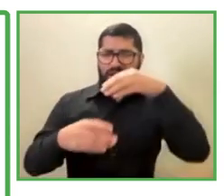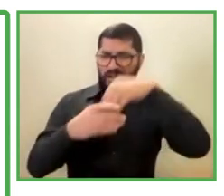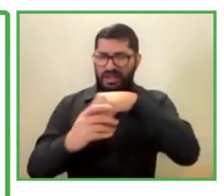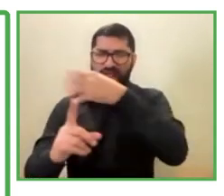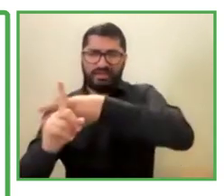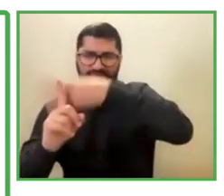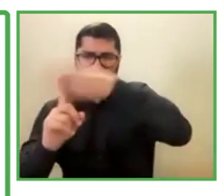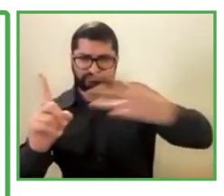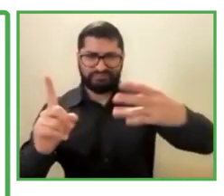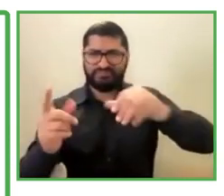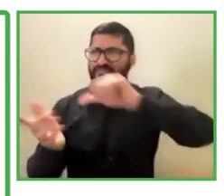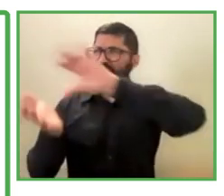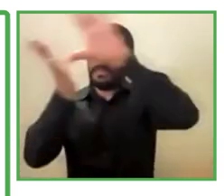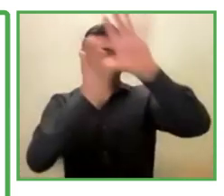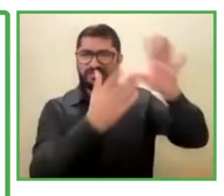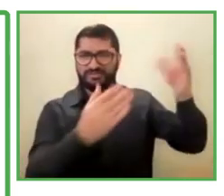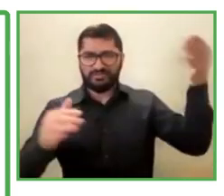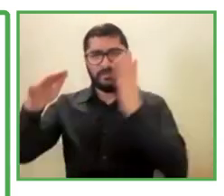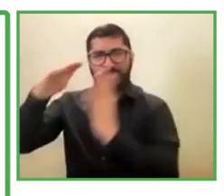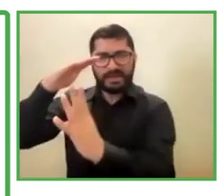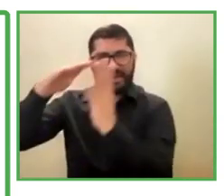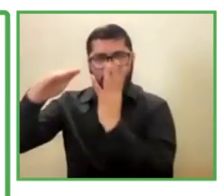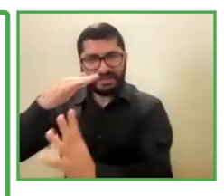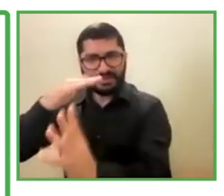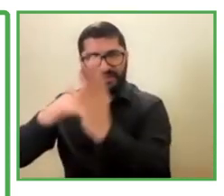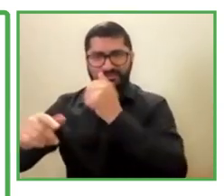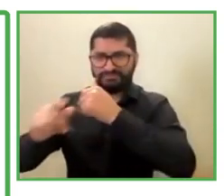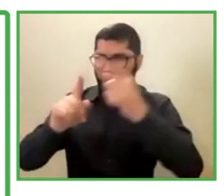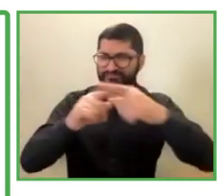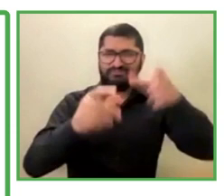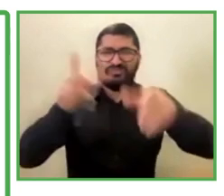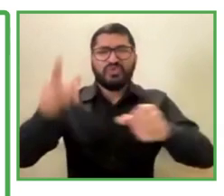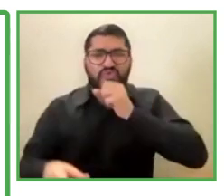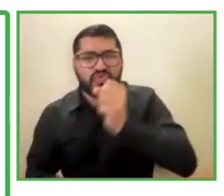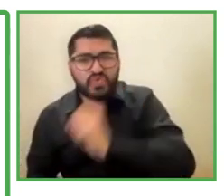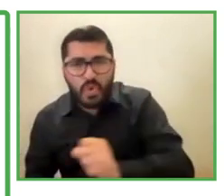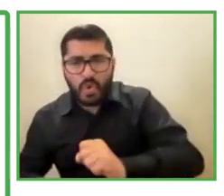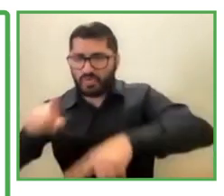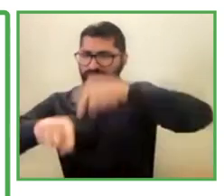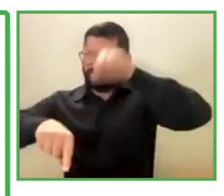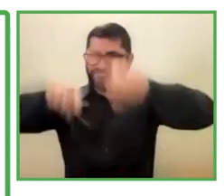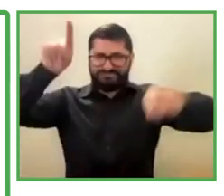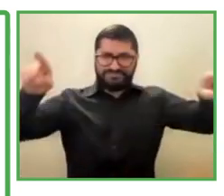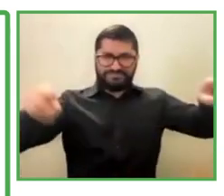Migrants disabilities and. senior citizens.